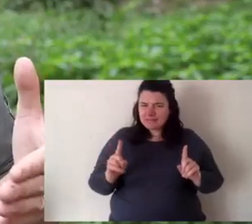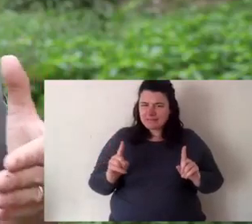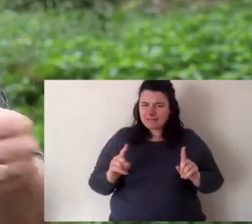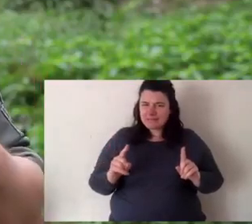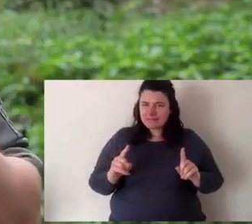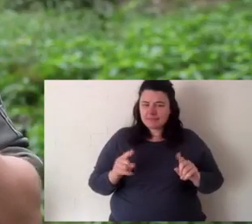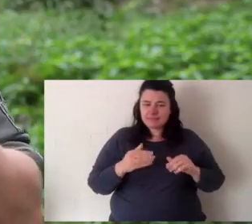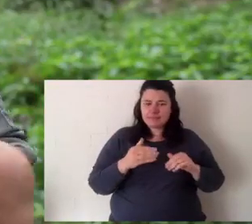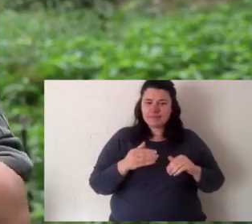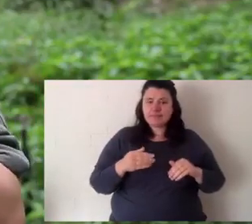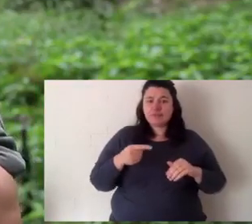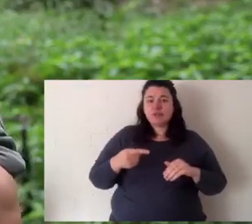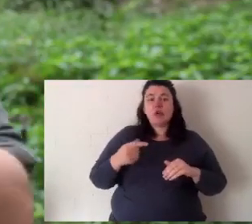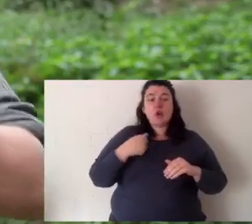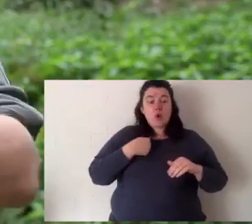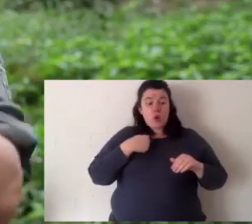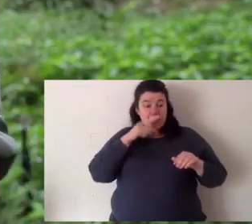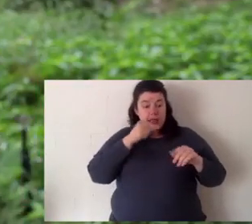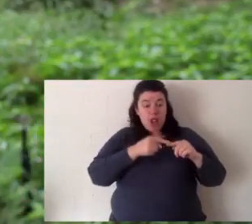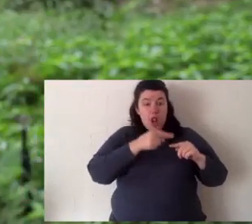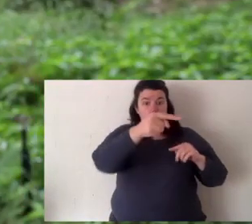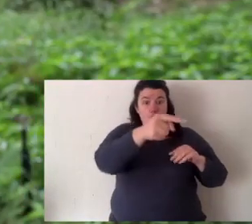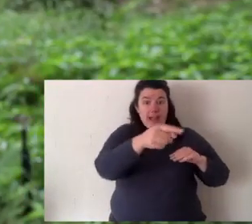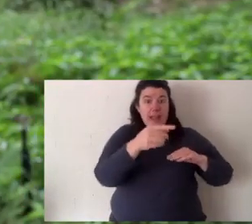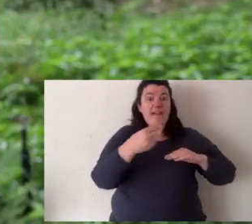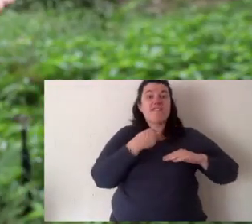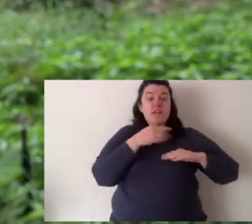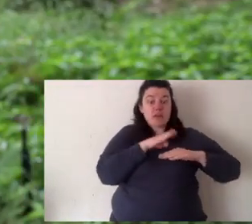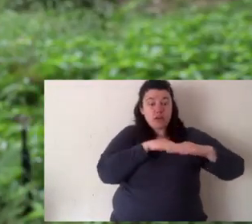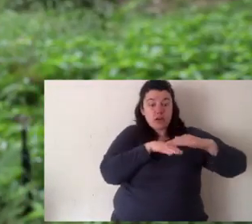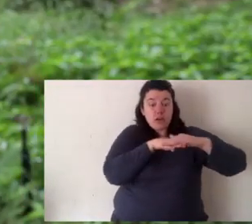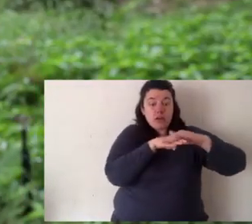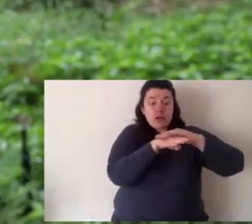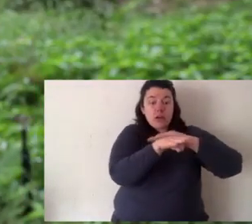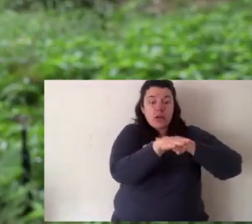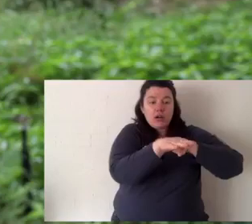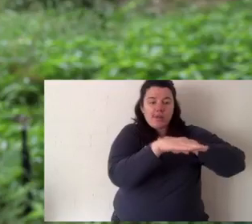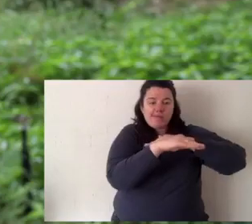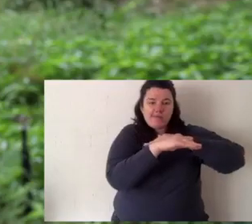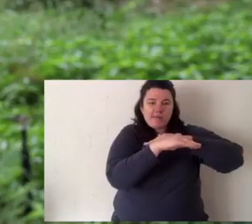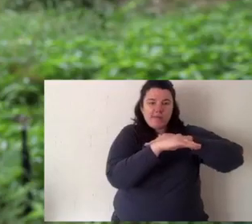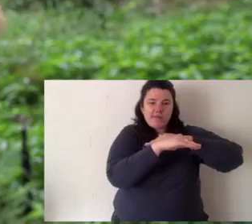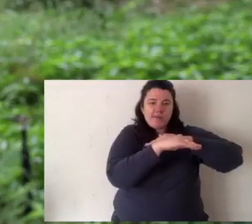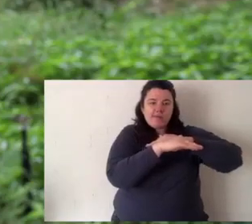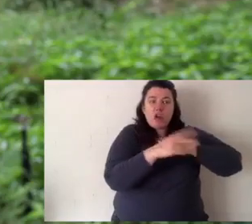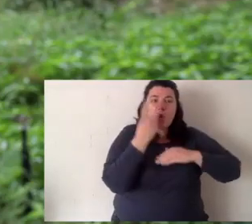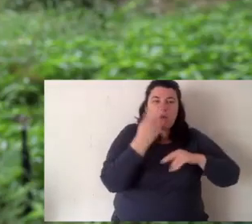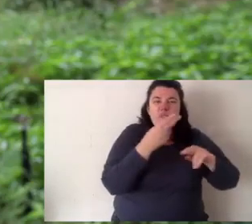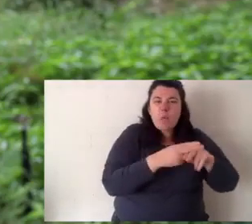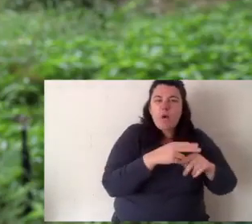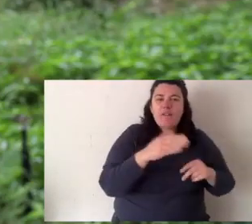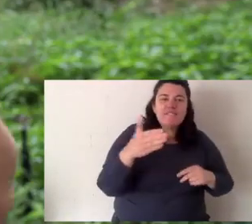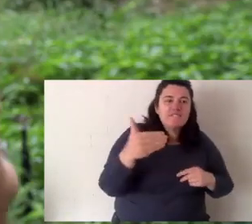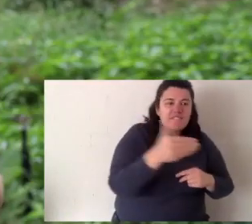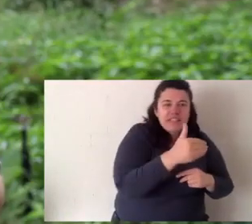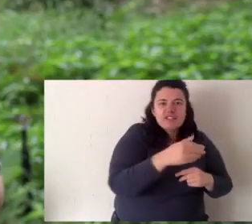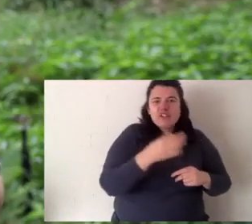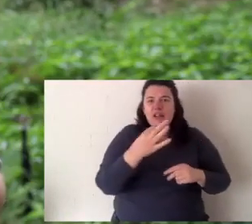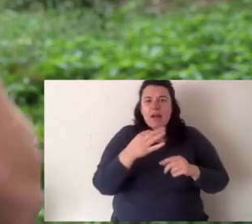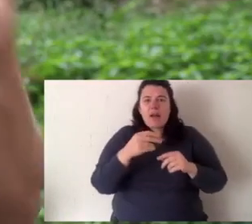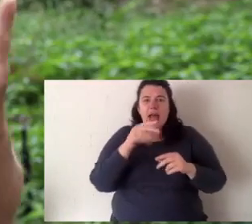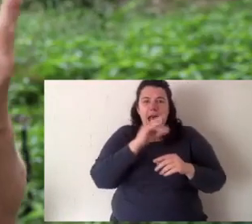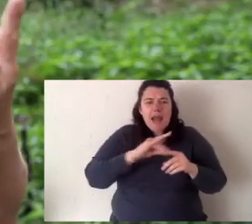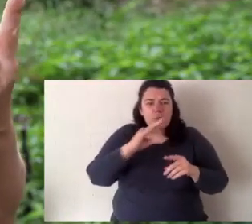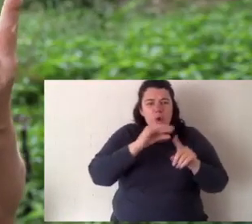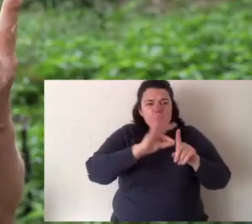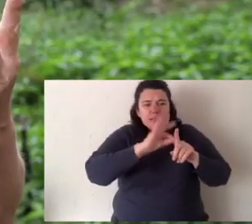short-necked. Now, the snake-necked turtle uses its neck. And it folds it back like this. And it actually hunts. Tabpoles,